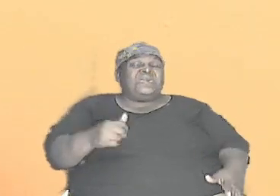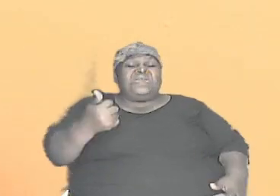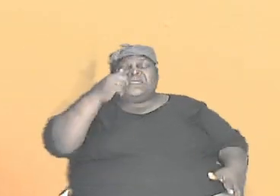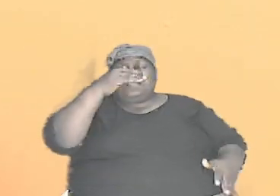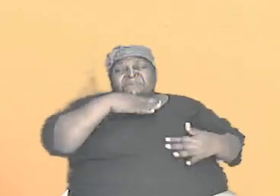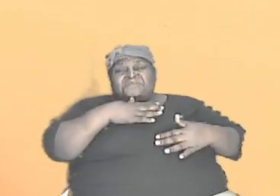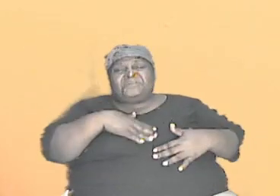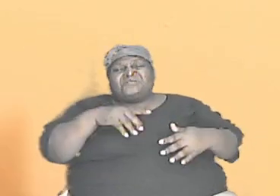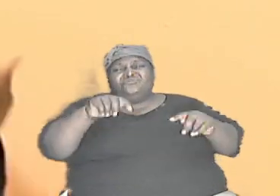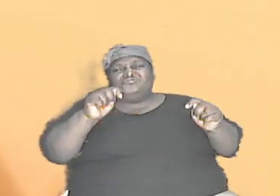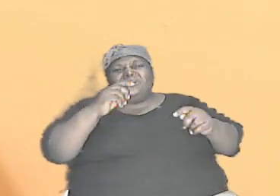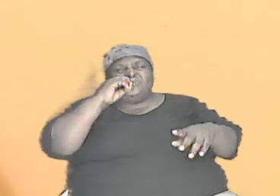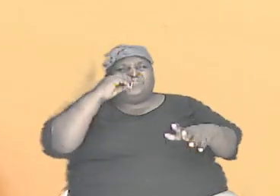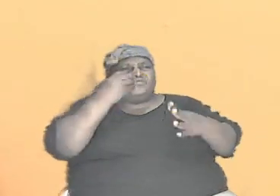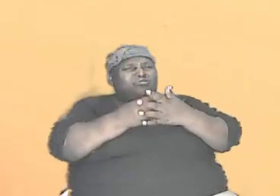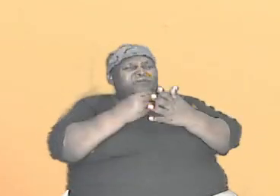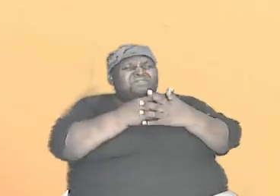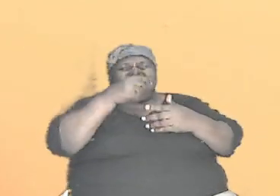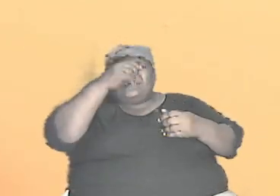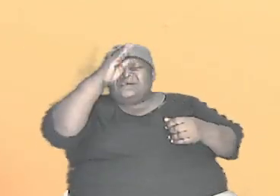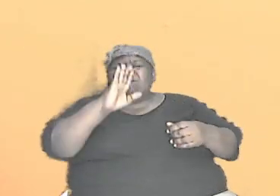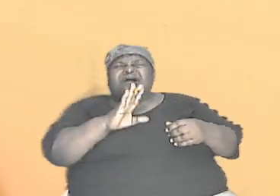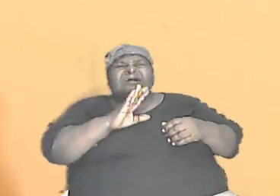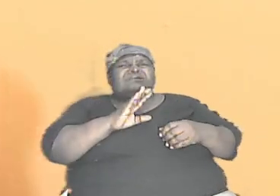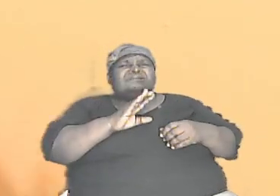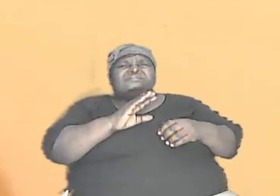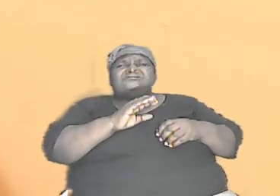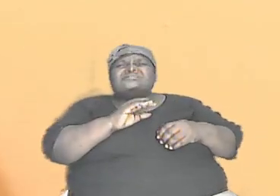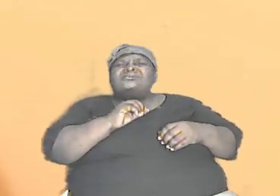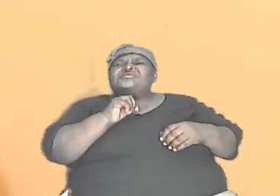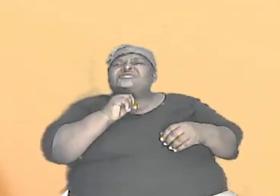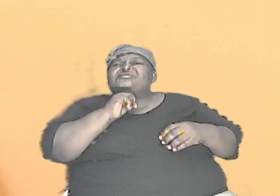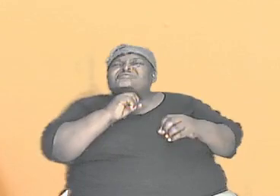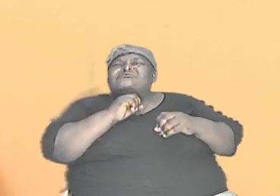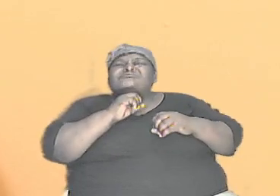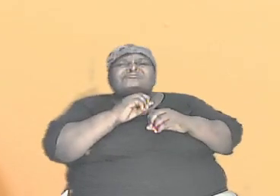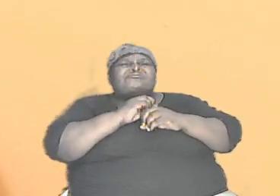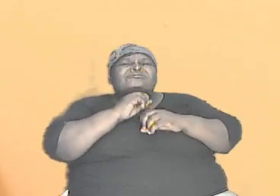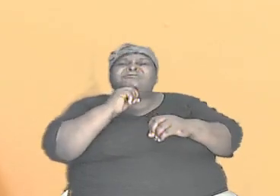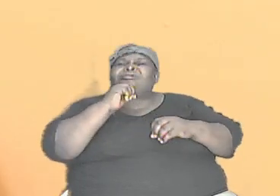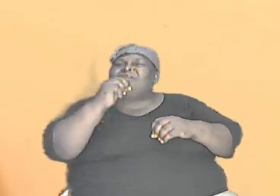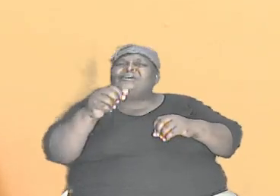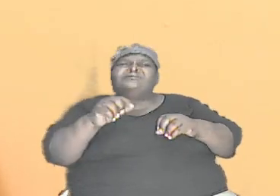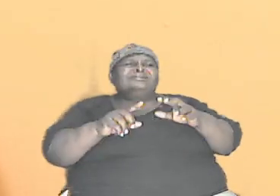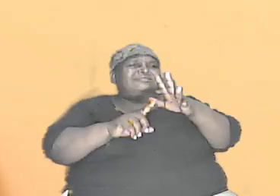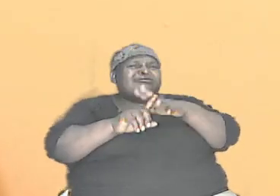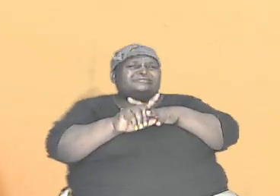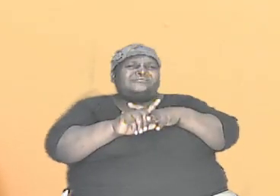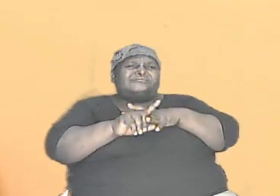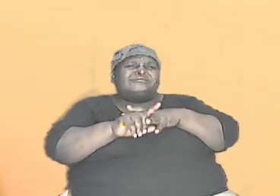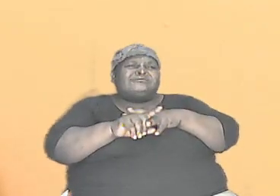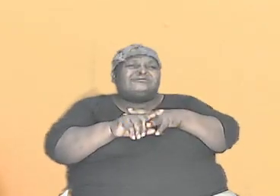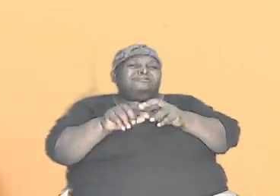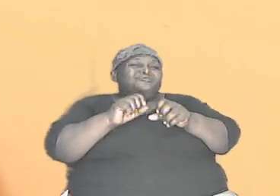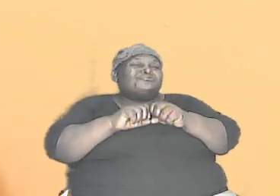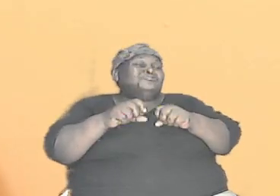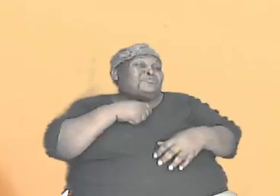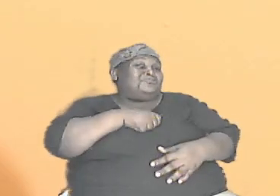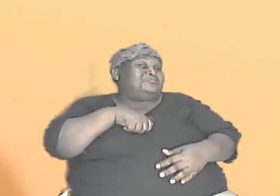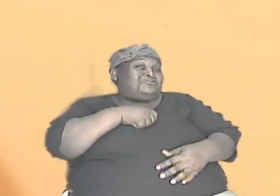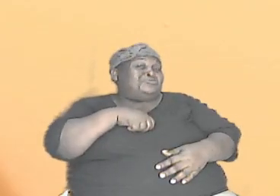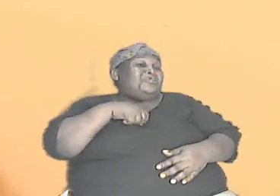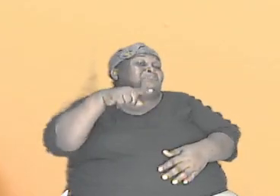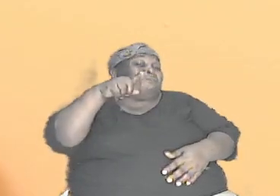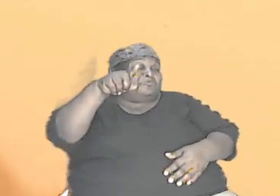-existence saints of God you are going to have to tell them I'm so sorry but you are late because I already met him and you